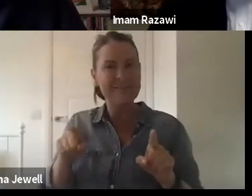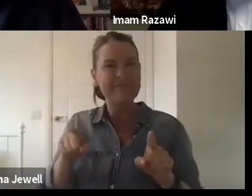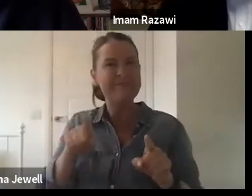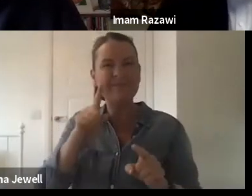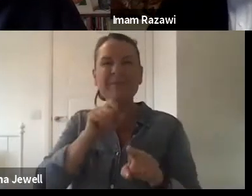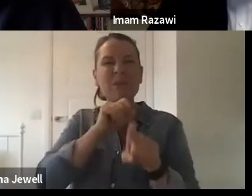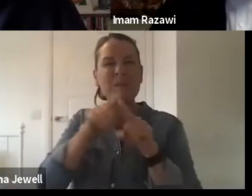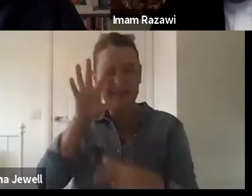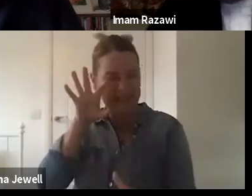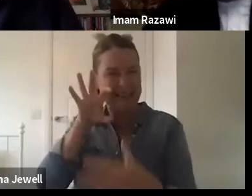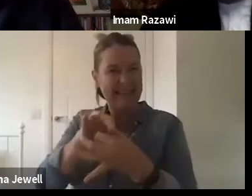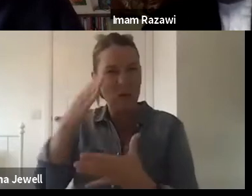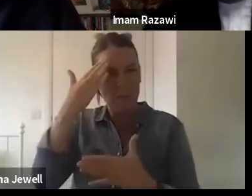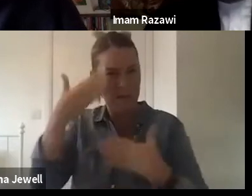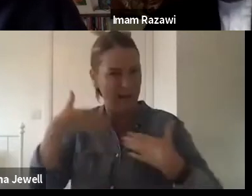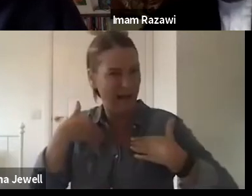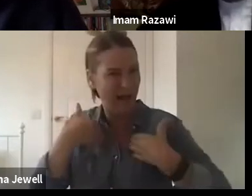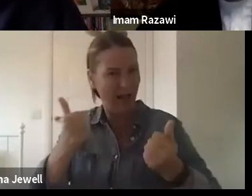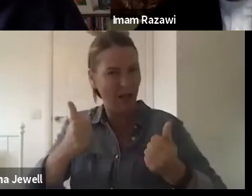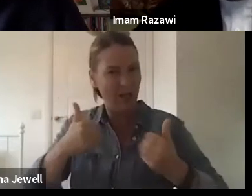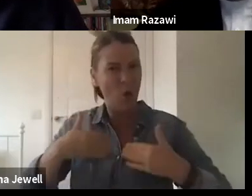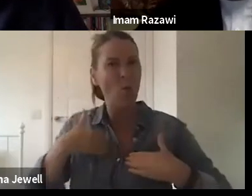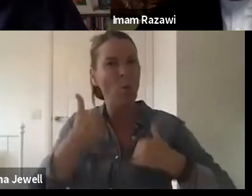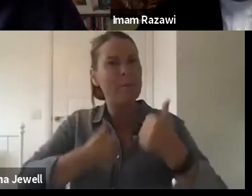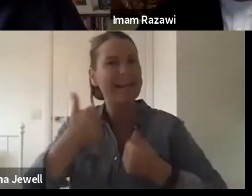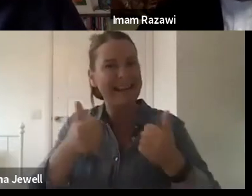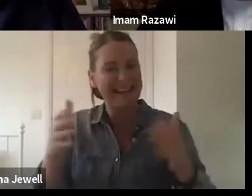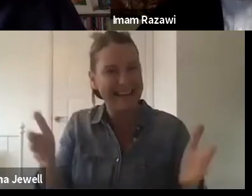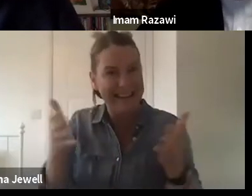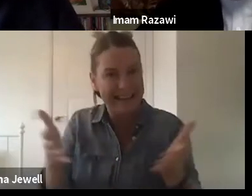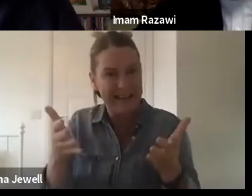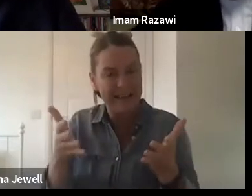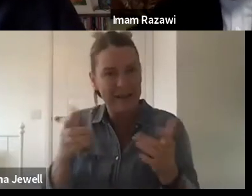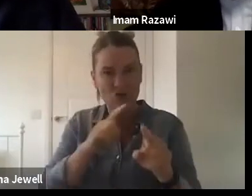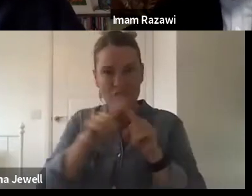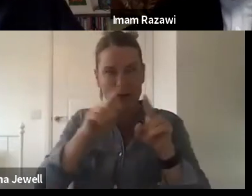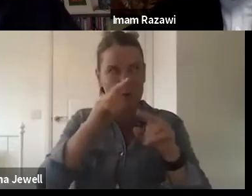and wellbeing, building on the university's hub for arts,